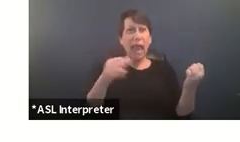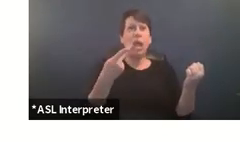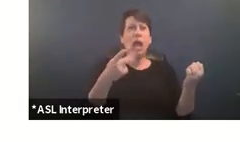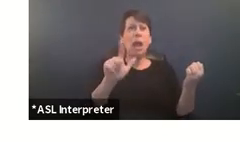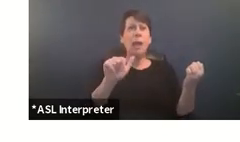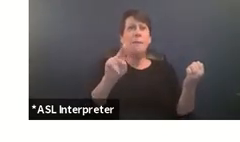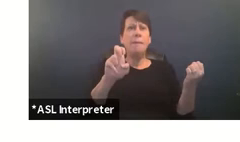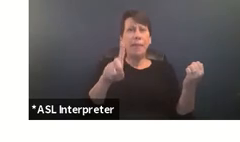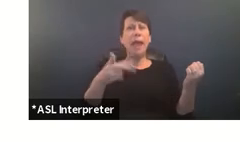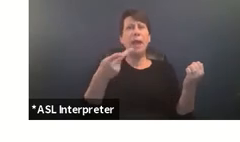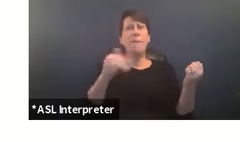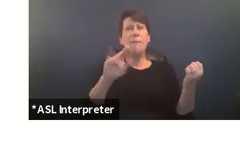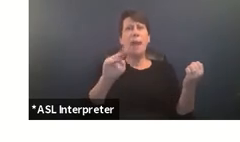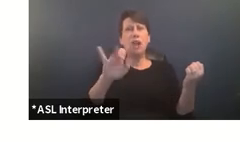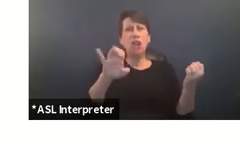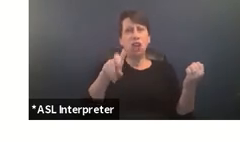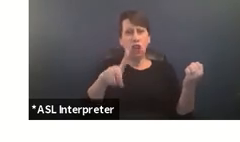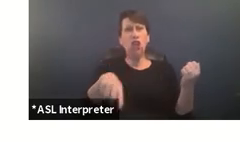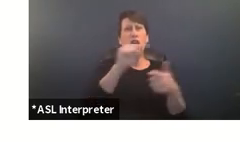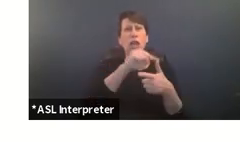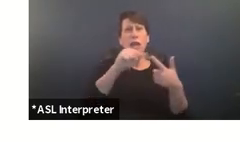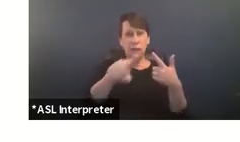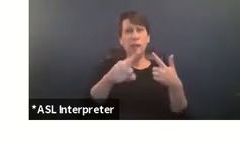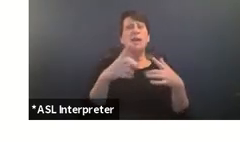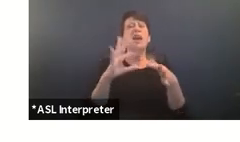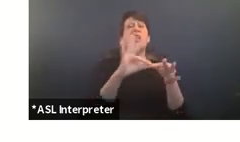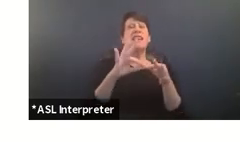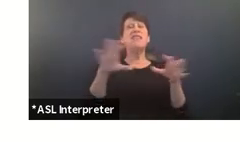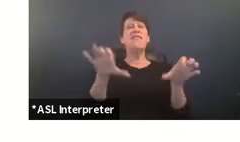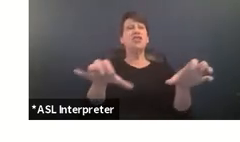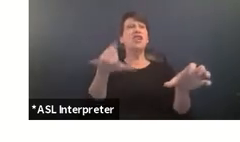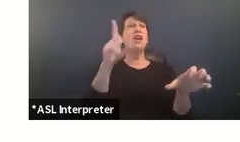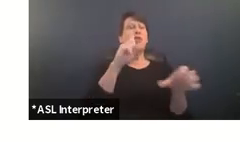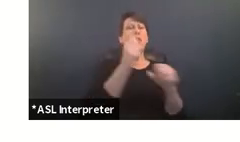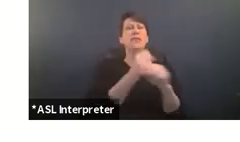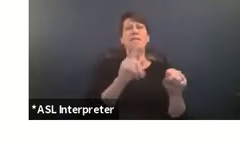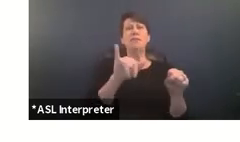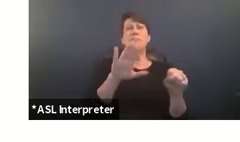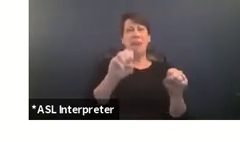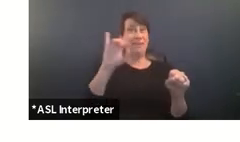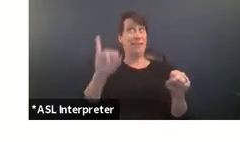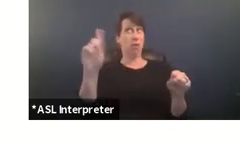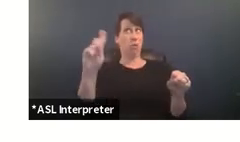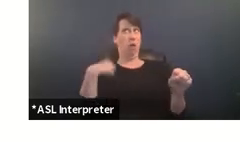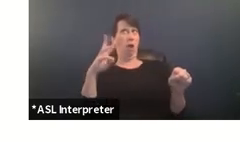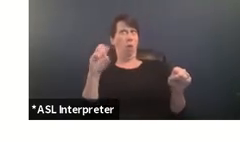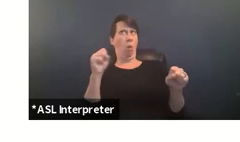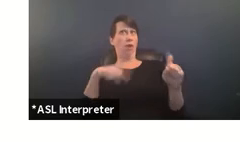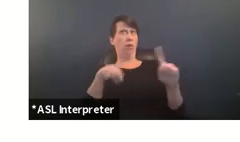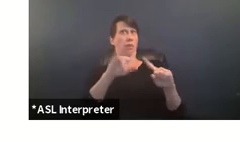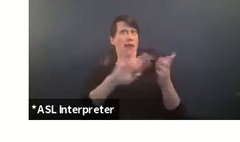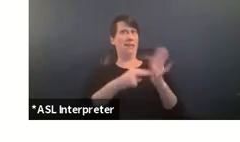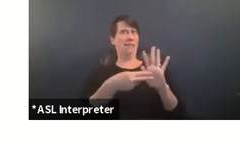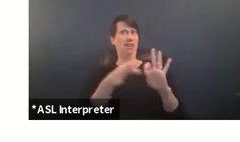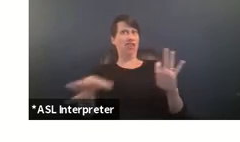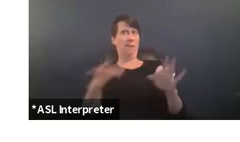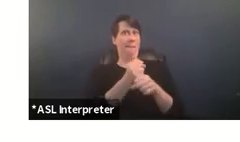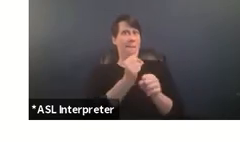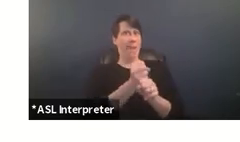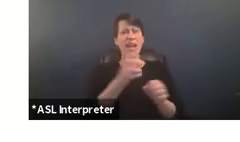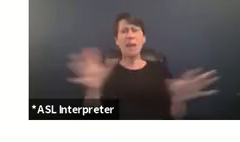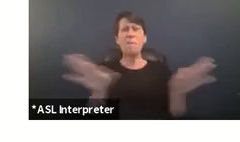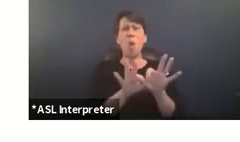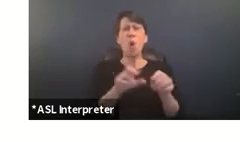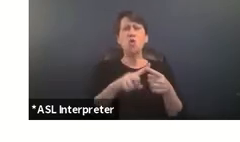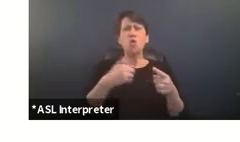collective action for safe spaces which is where i was when this um this definition was created and we thought it was really important to